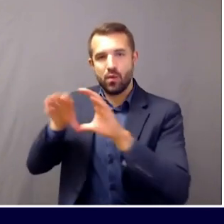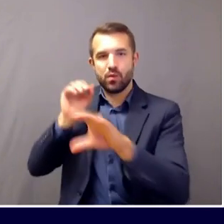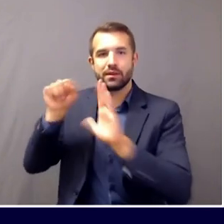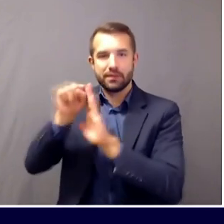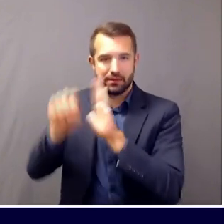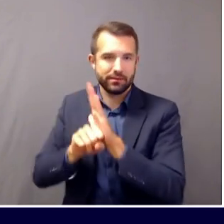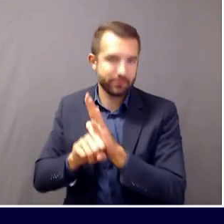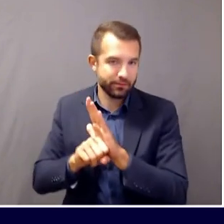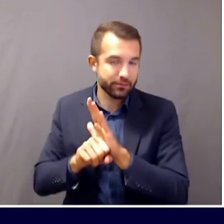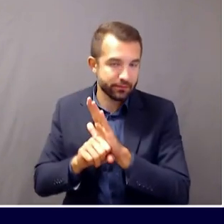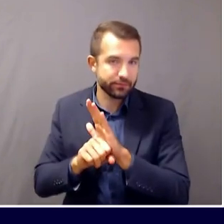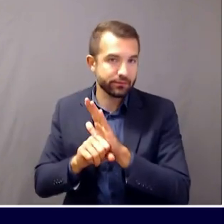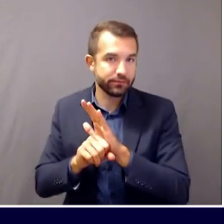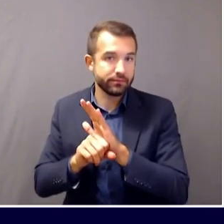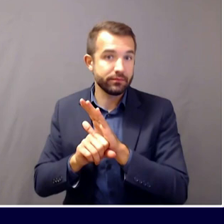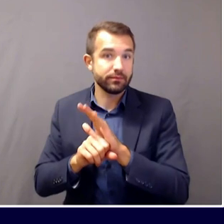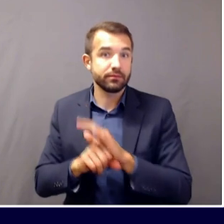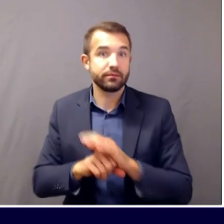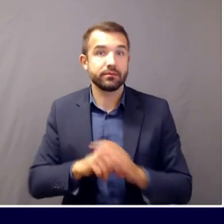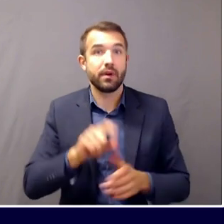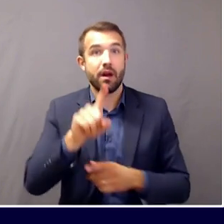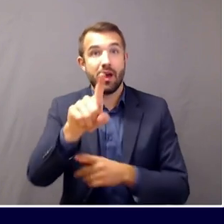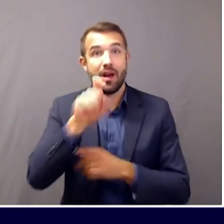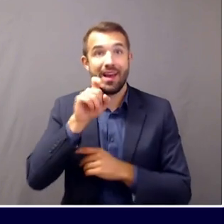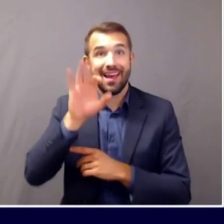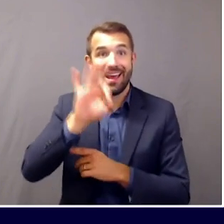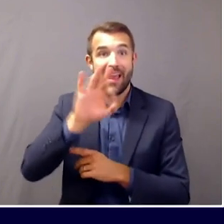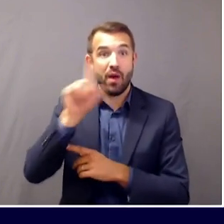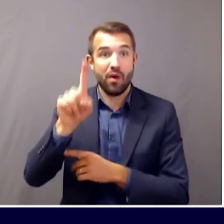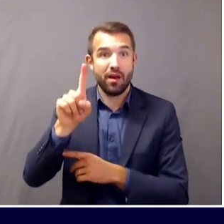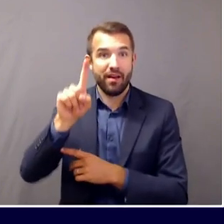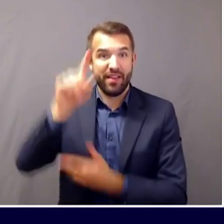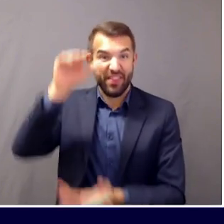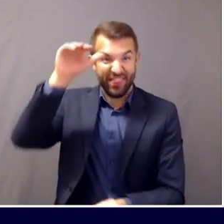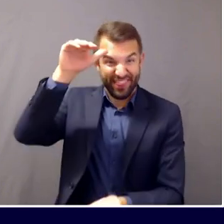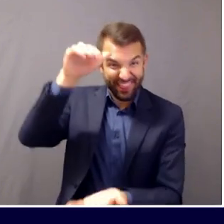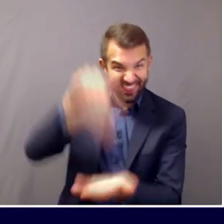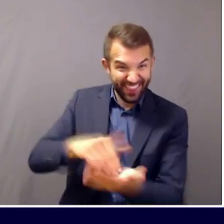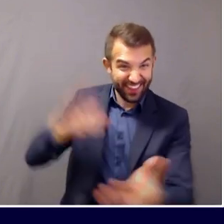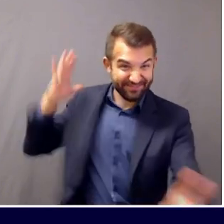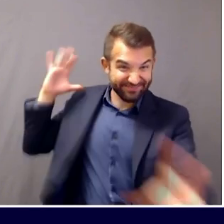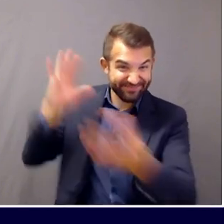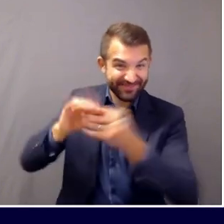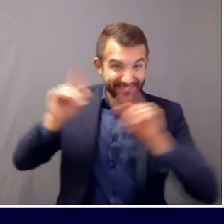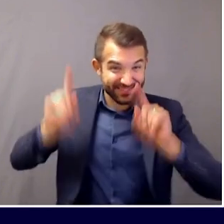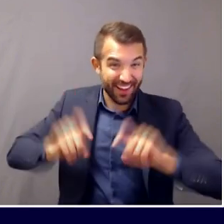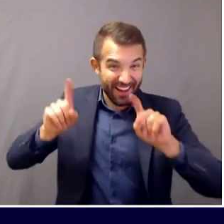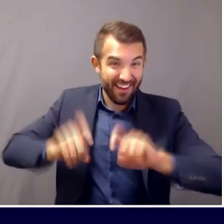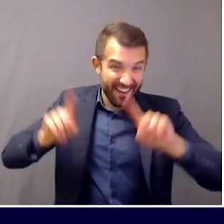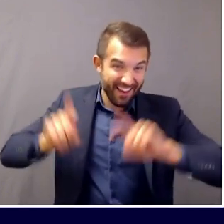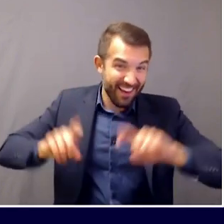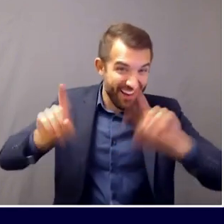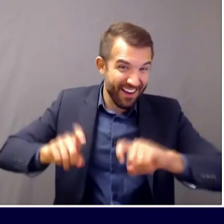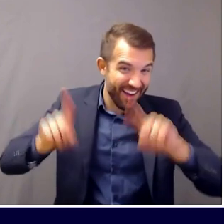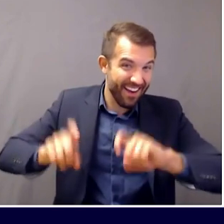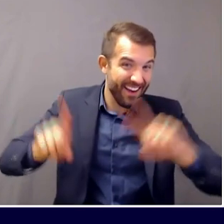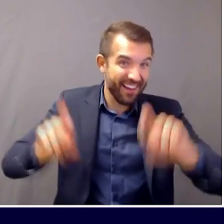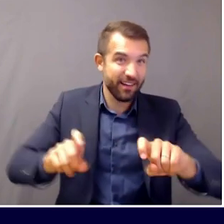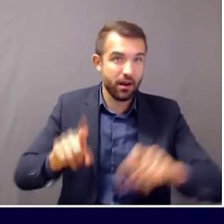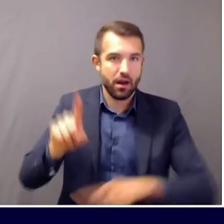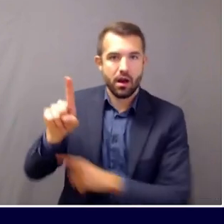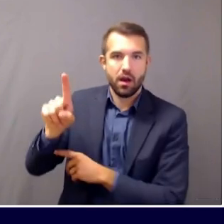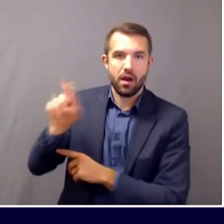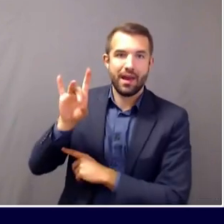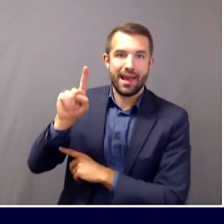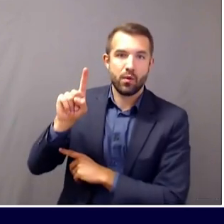191,000 total tests. The other thing that I think is important to note is that at this